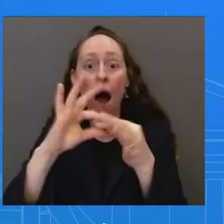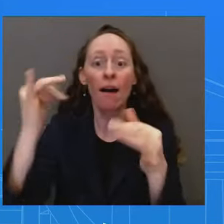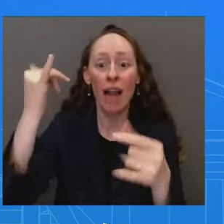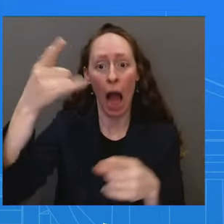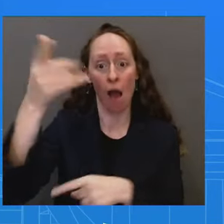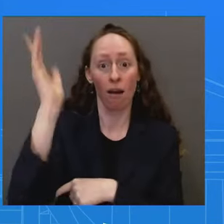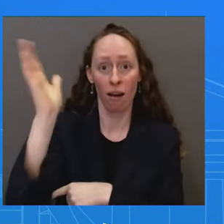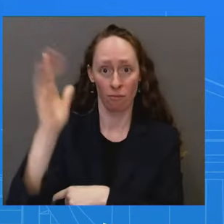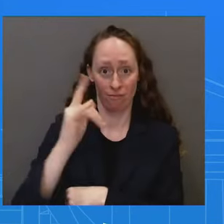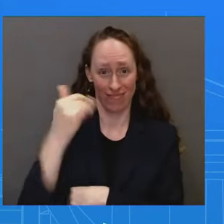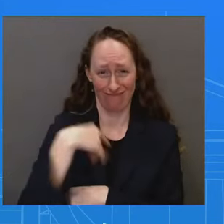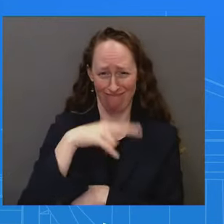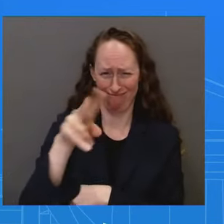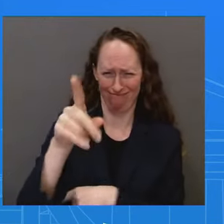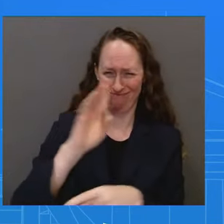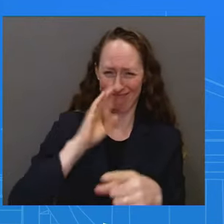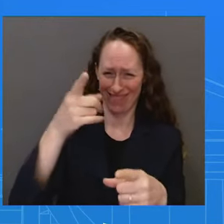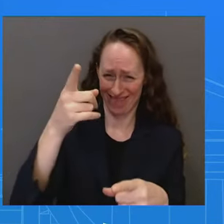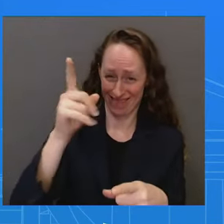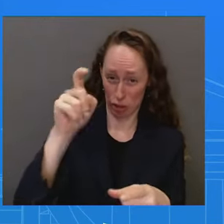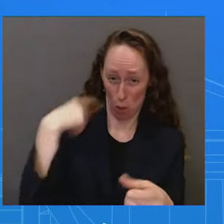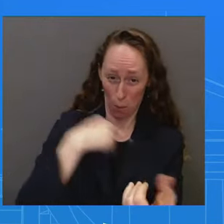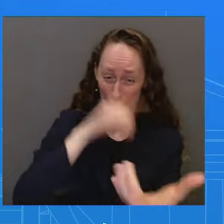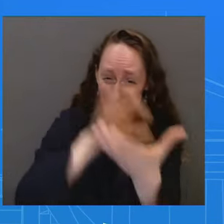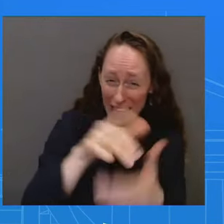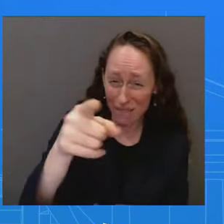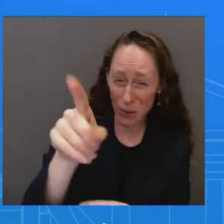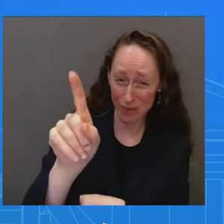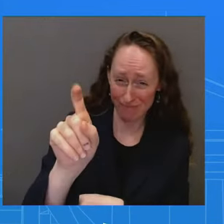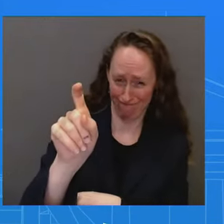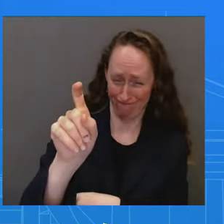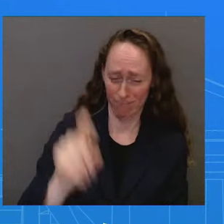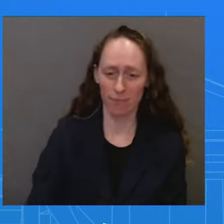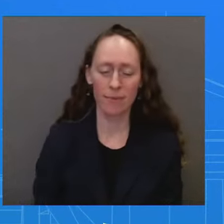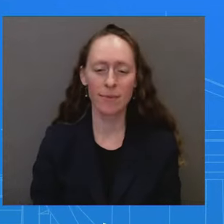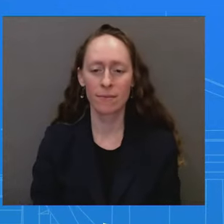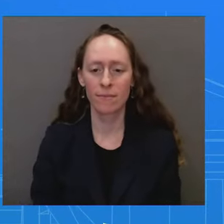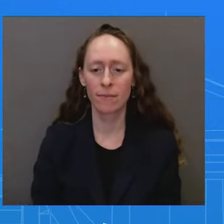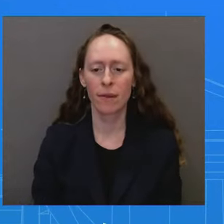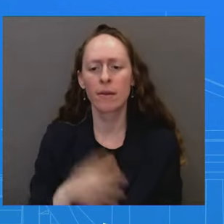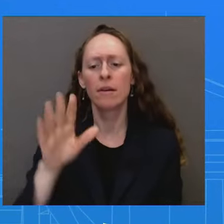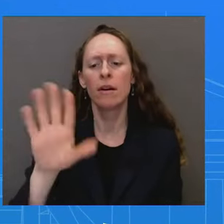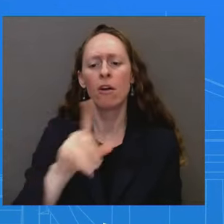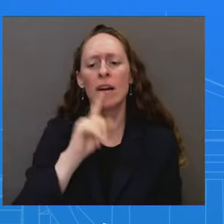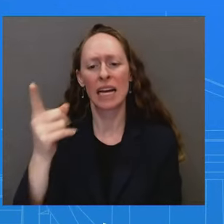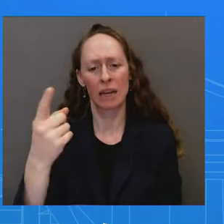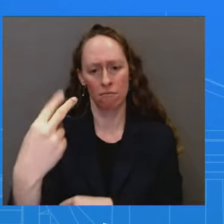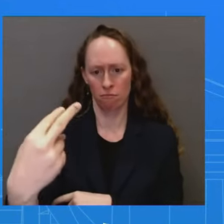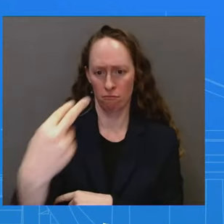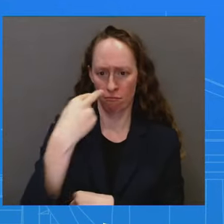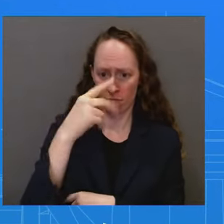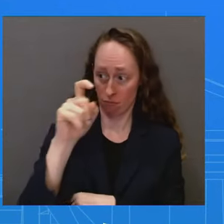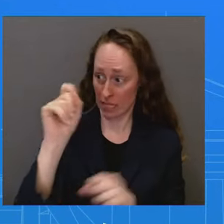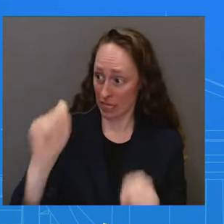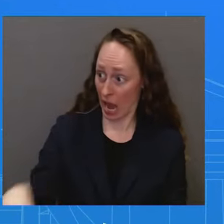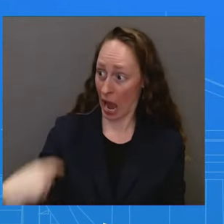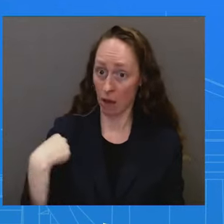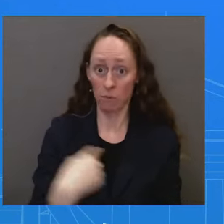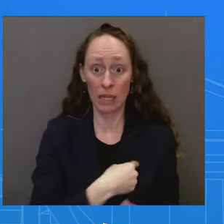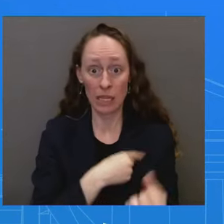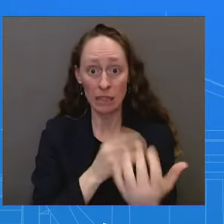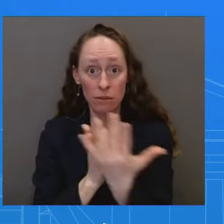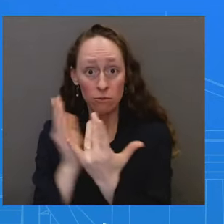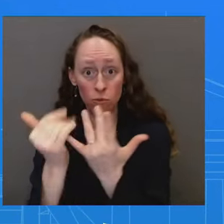very, very honest with themselves about the challenge to